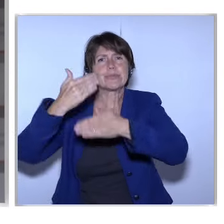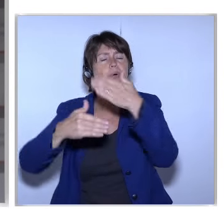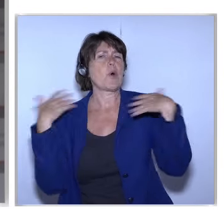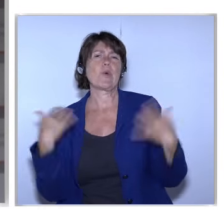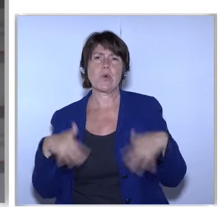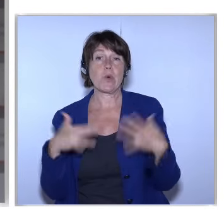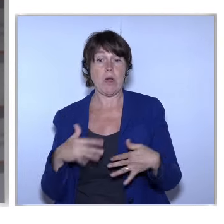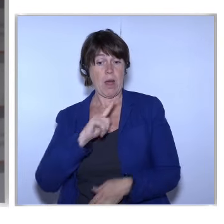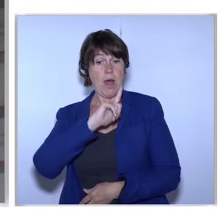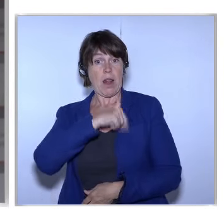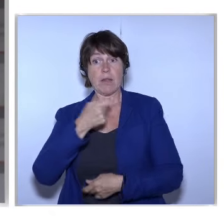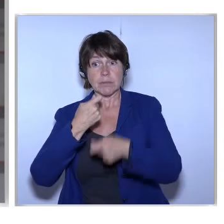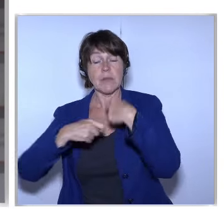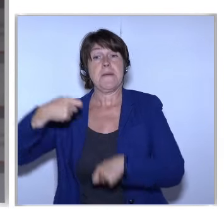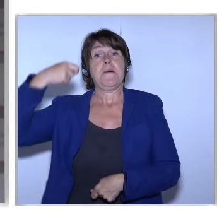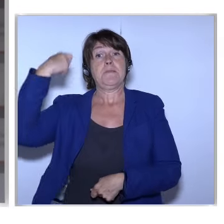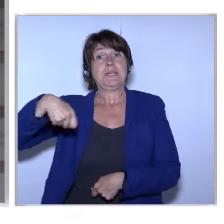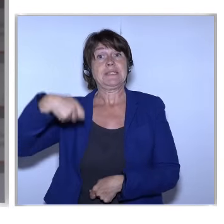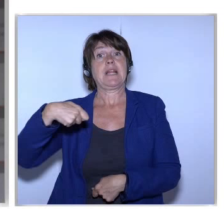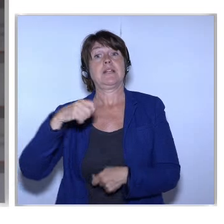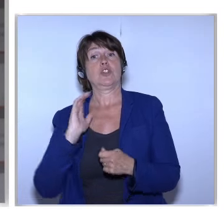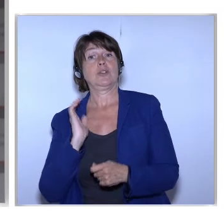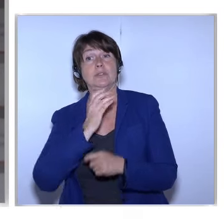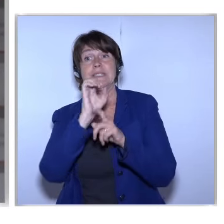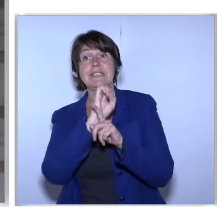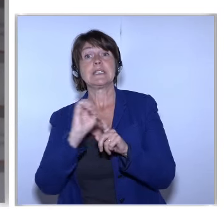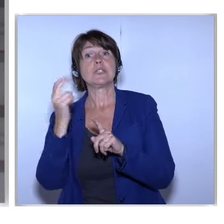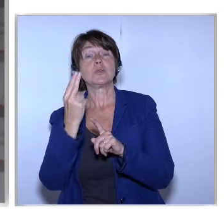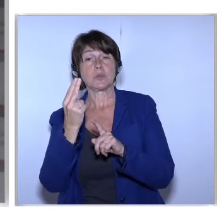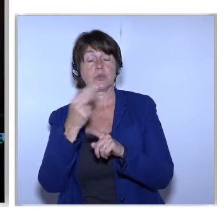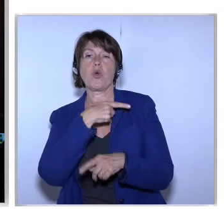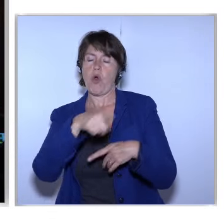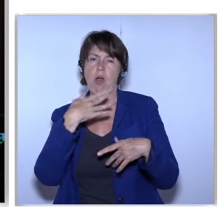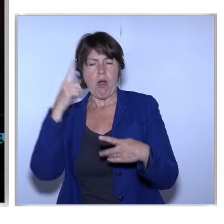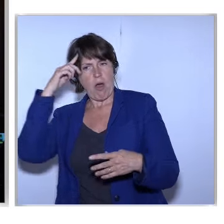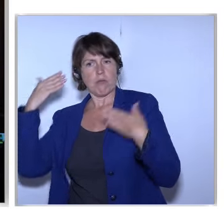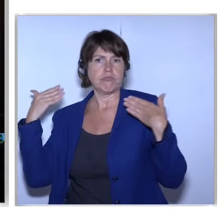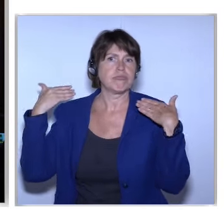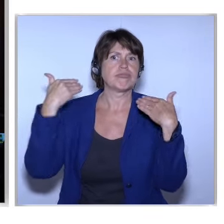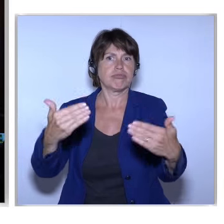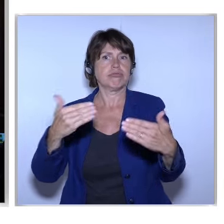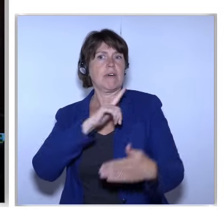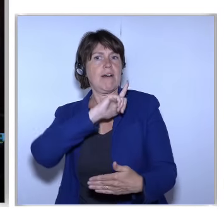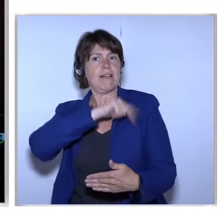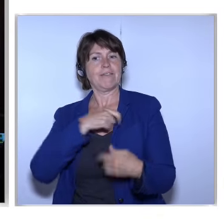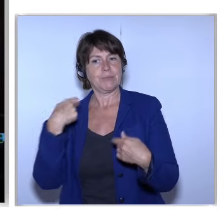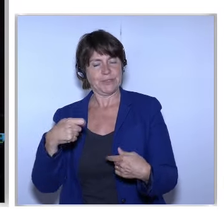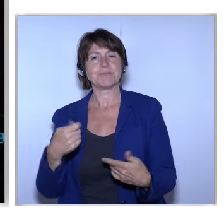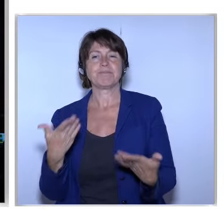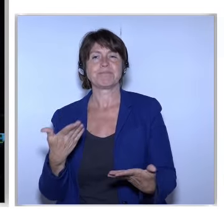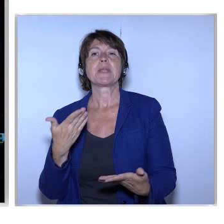She was a natural supporter of the digital single market During the Latvian Presidency Prime Minister